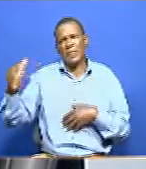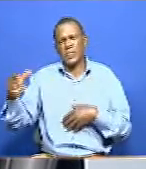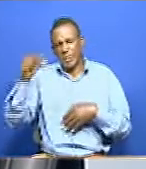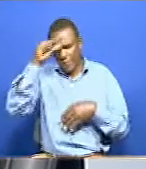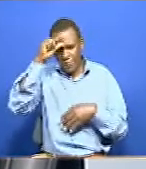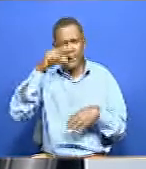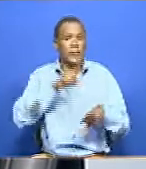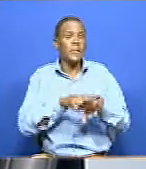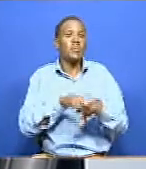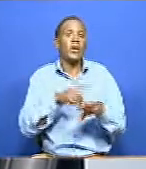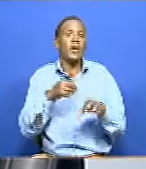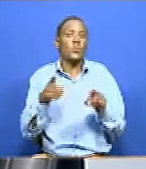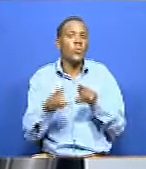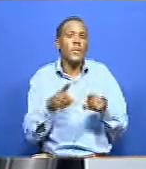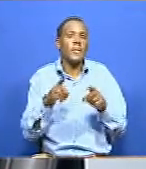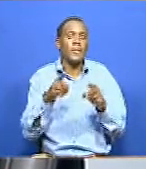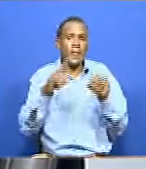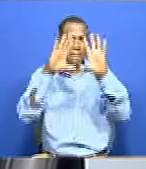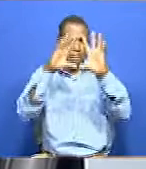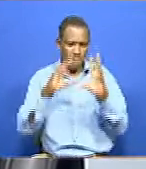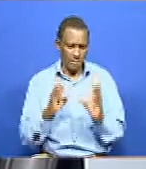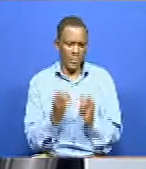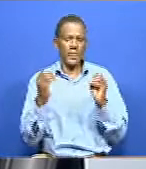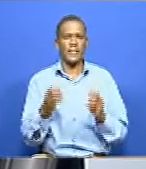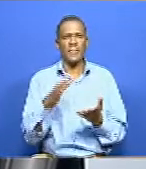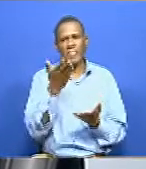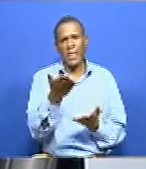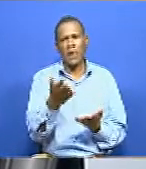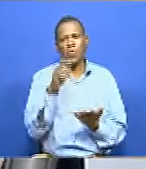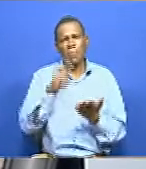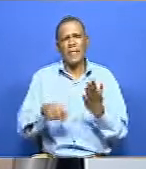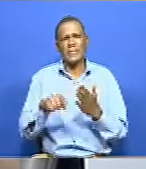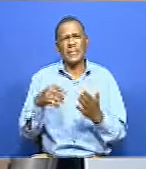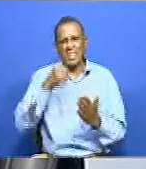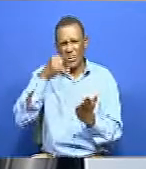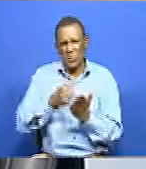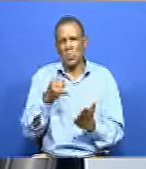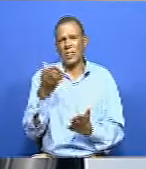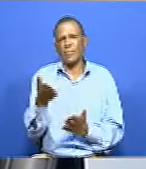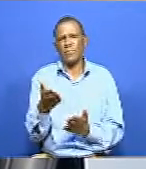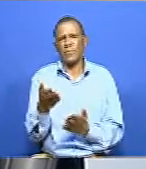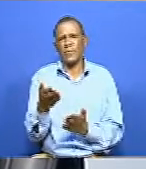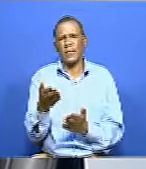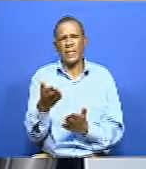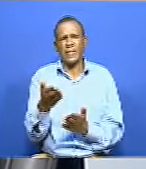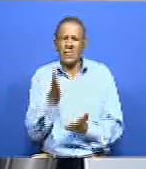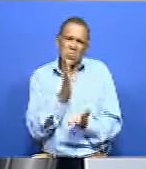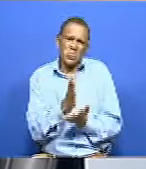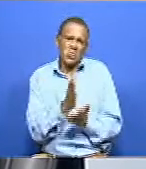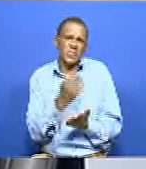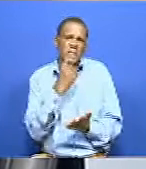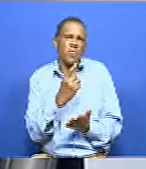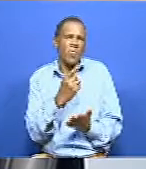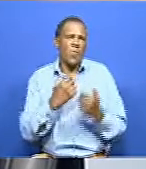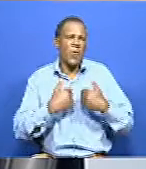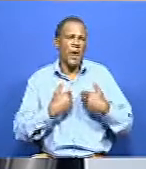how much do we allocate to disability? And specifically, you know, we just have this lump sum. We have this